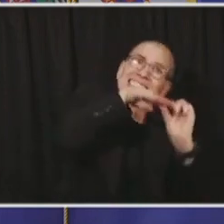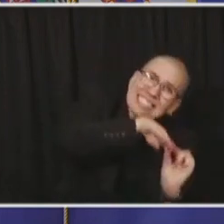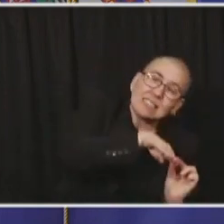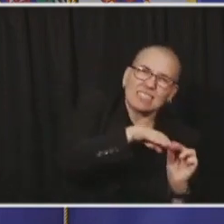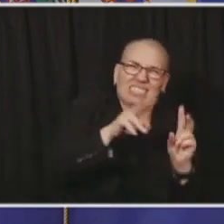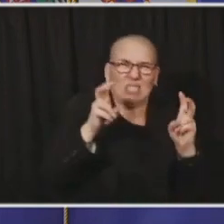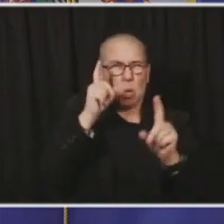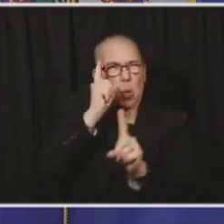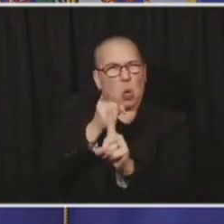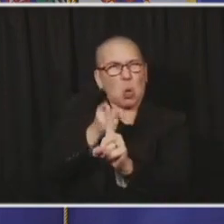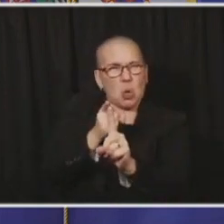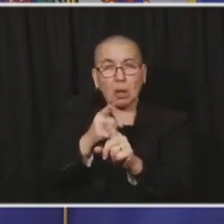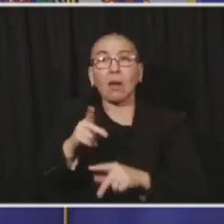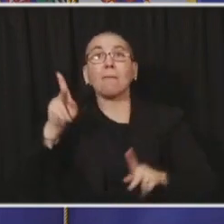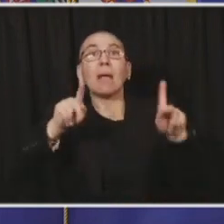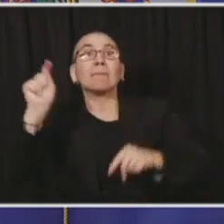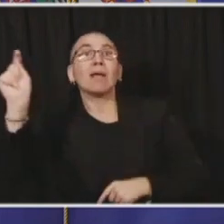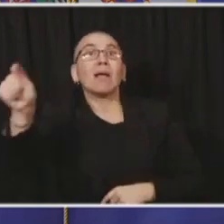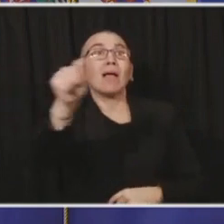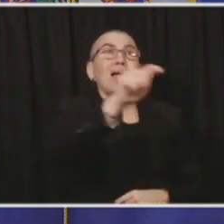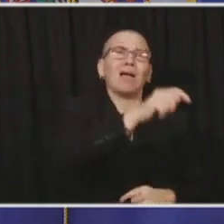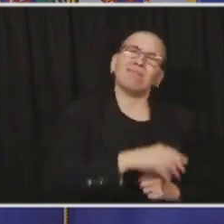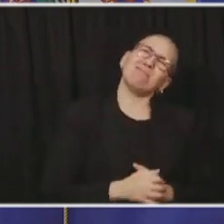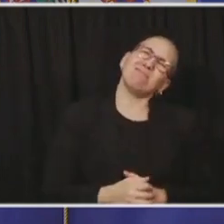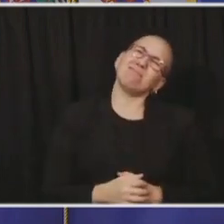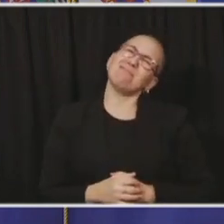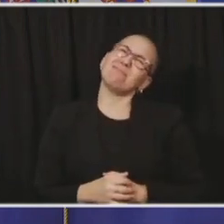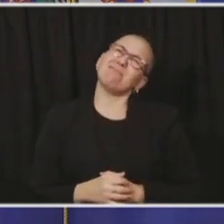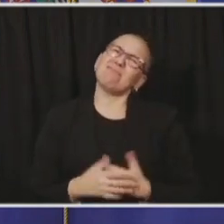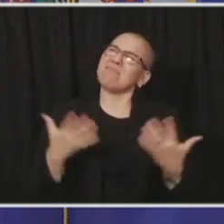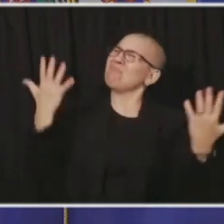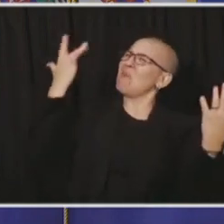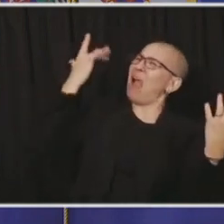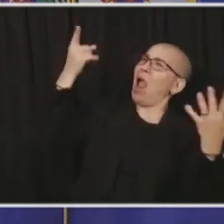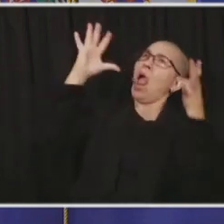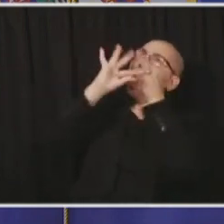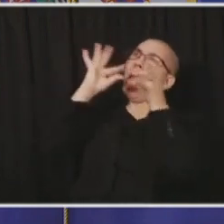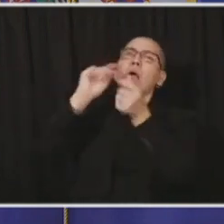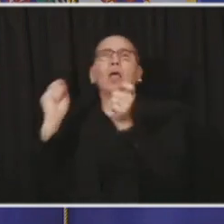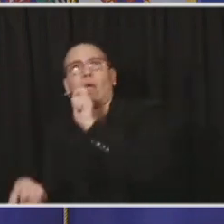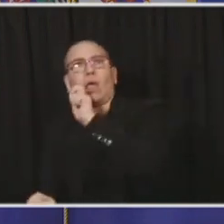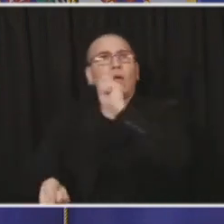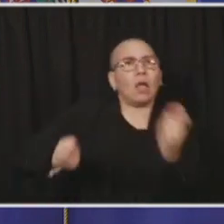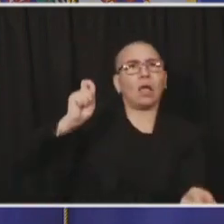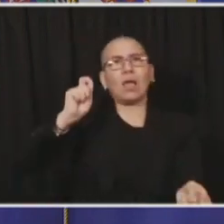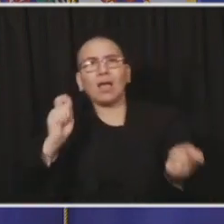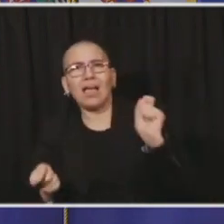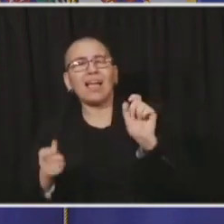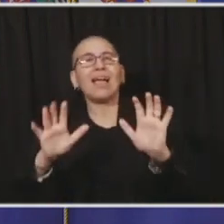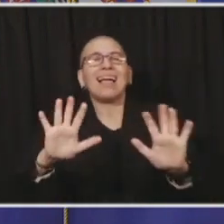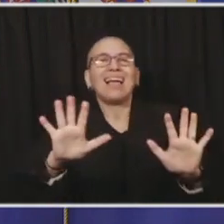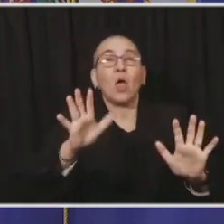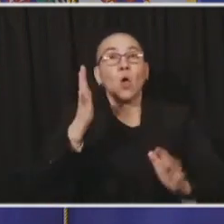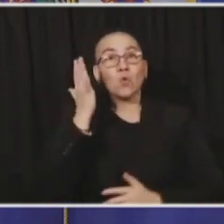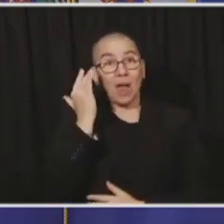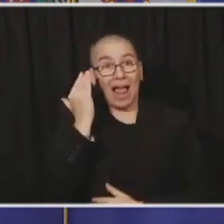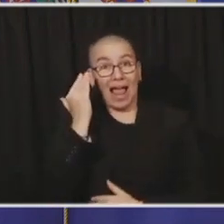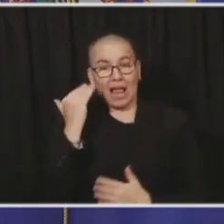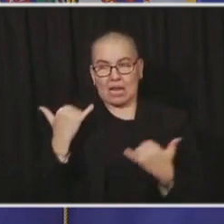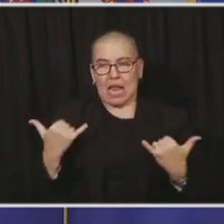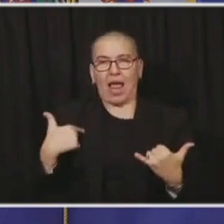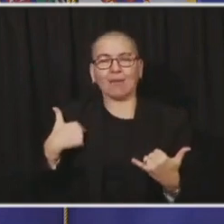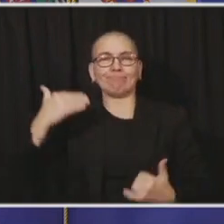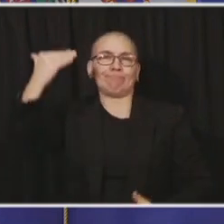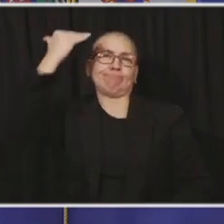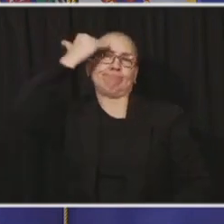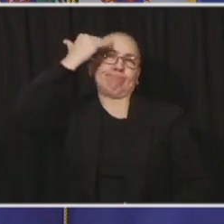takes lives. We've learned more about it. We do know now because of what our health care folks have done, our survival rate is higher than it was